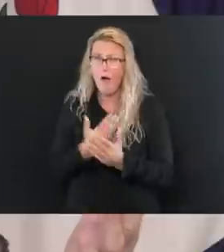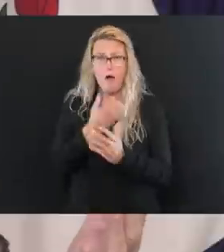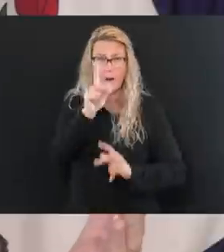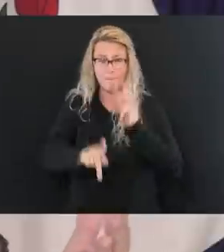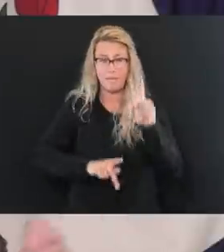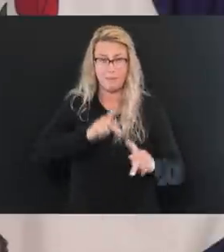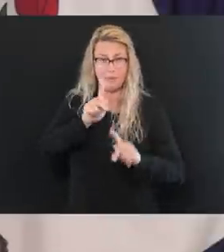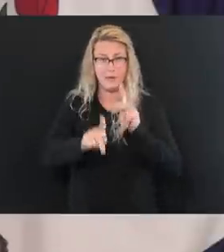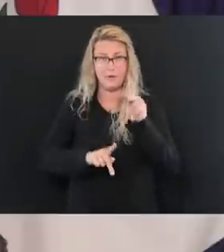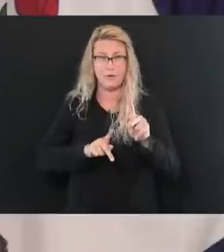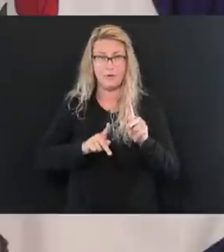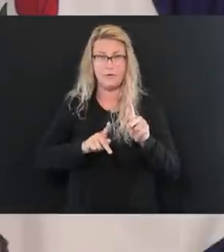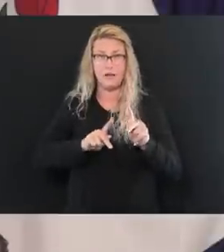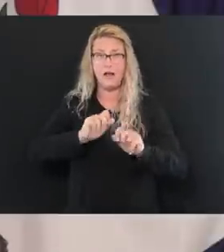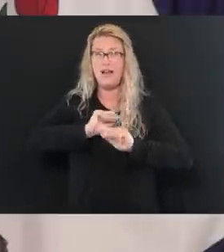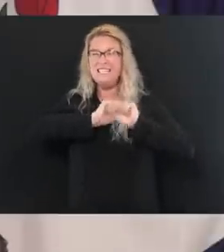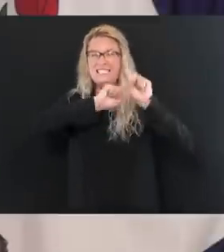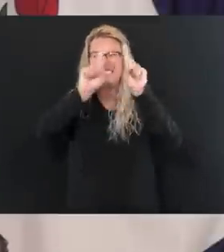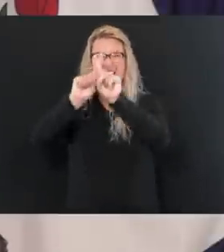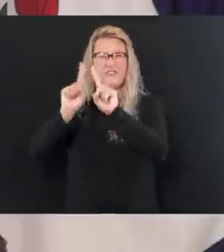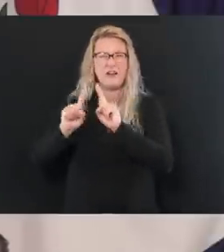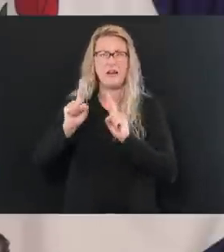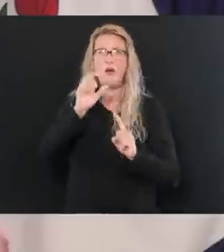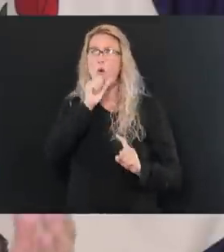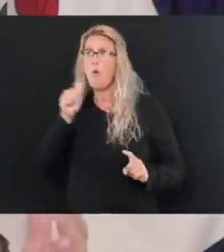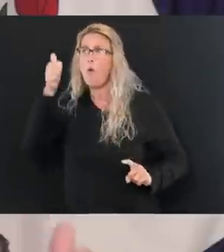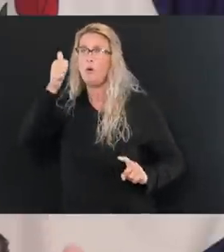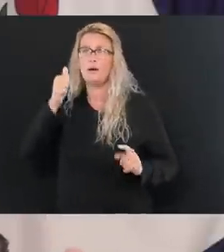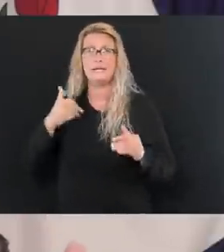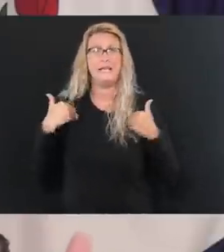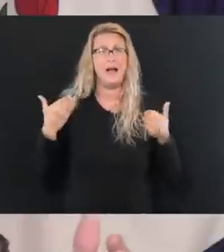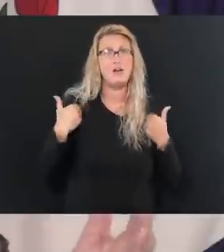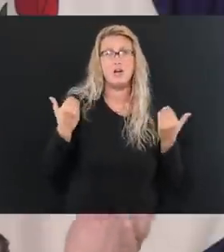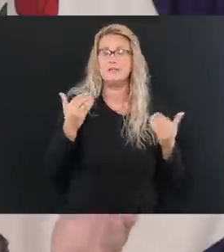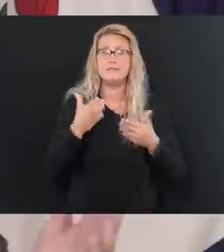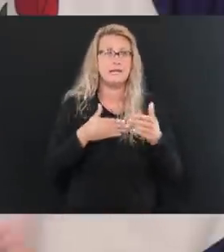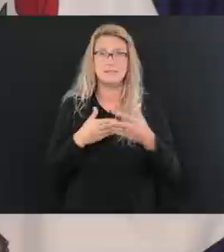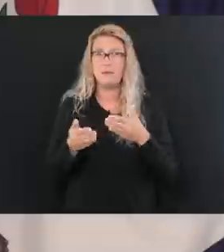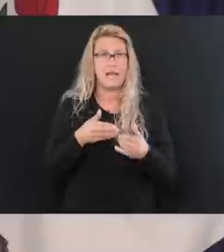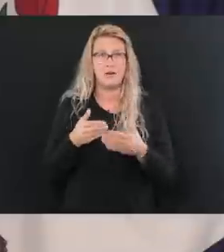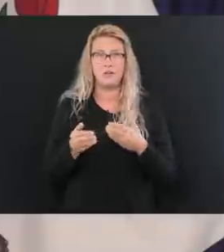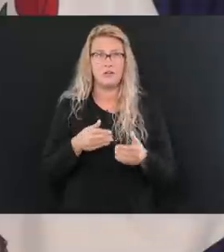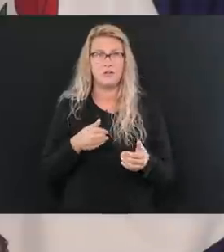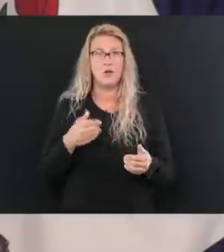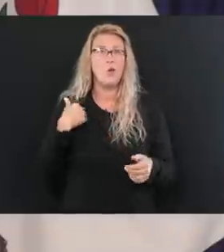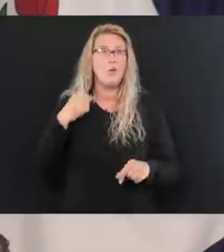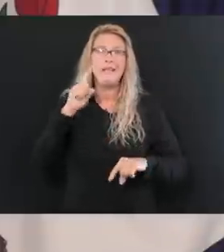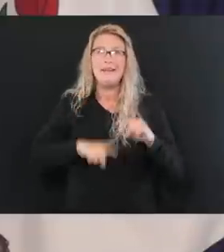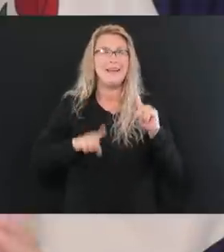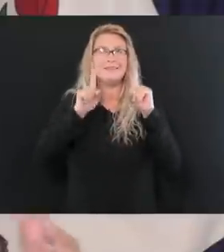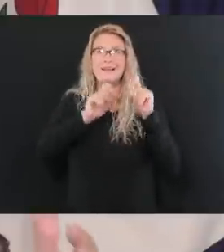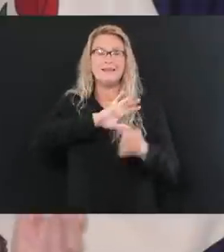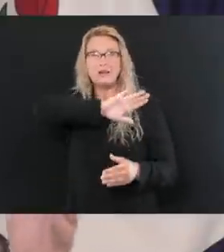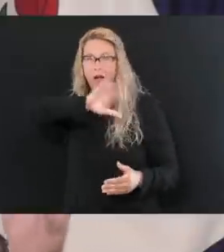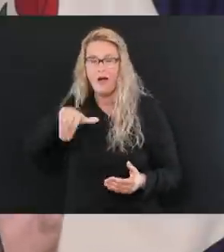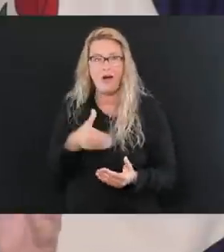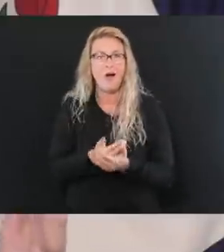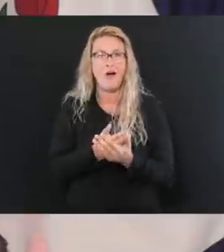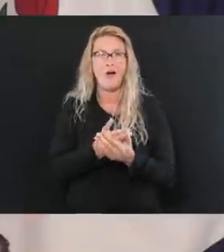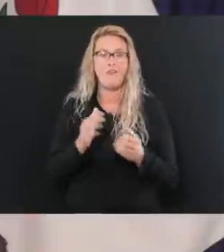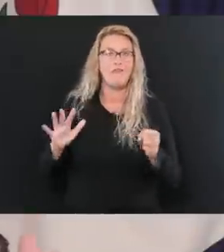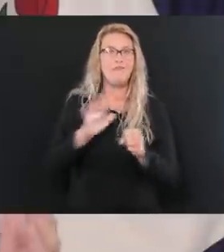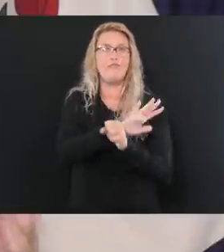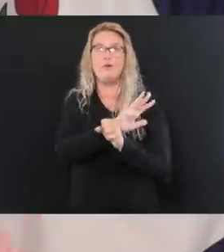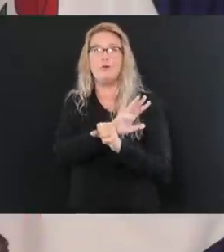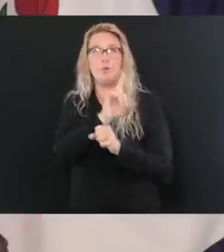test all the different demographic and everything. And we'll never be able to test everybody in the county, but from the